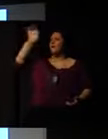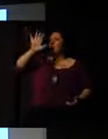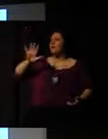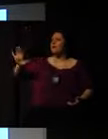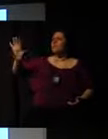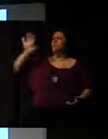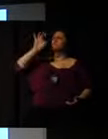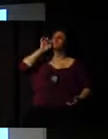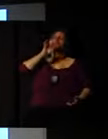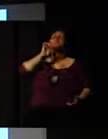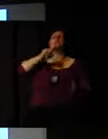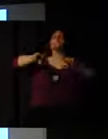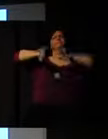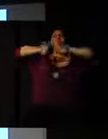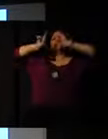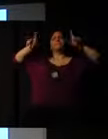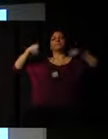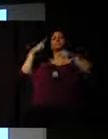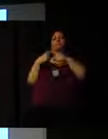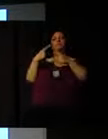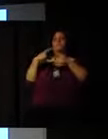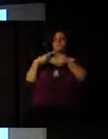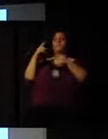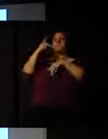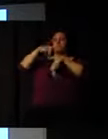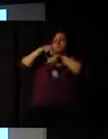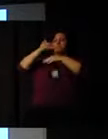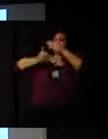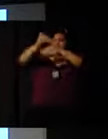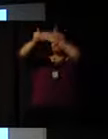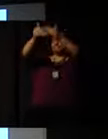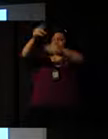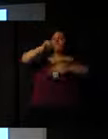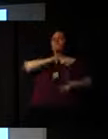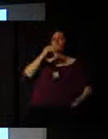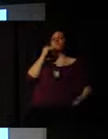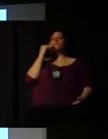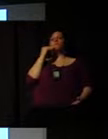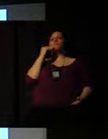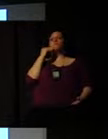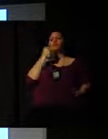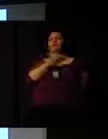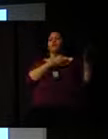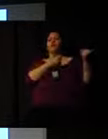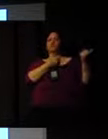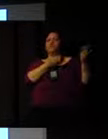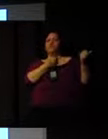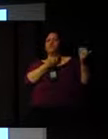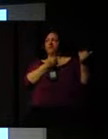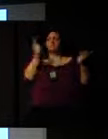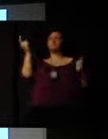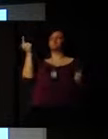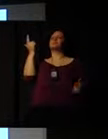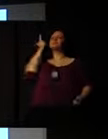in developed countries, you know, it's an opportunity for young people to go abroad, to learn, to take a gap year. In South